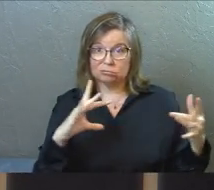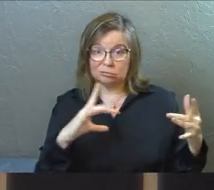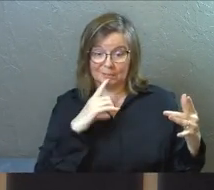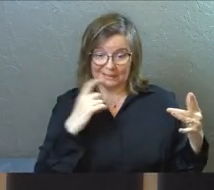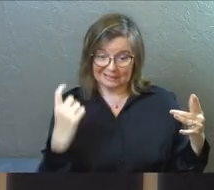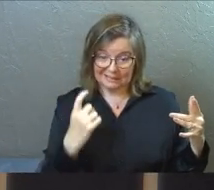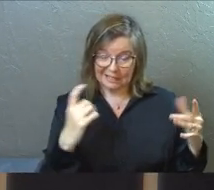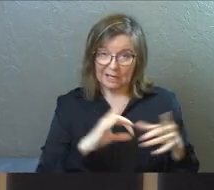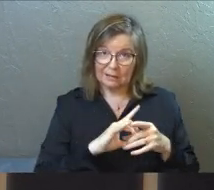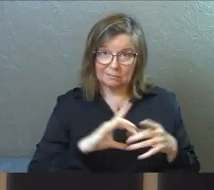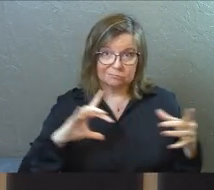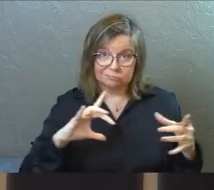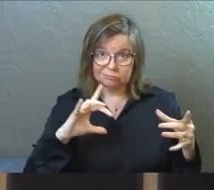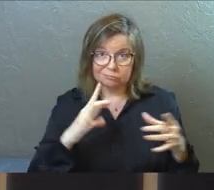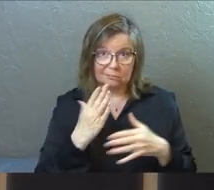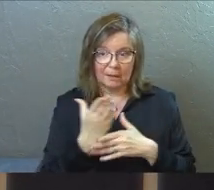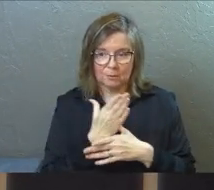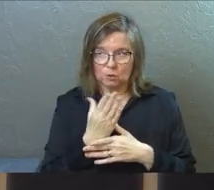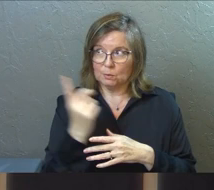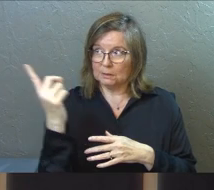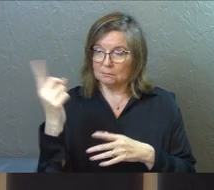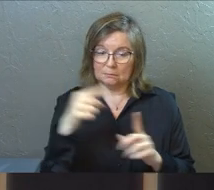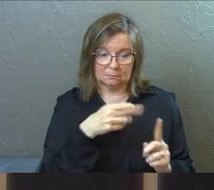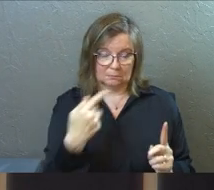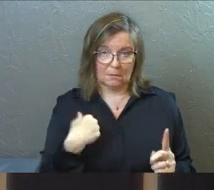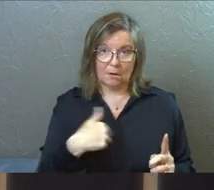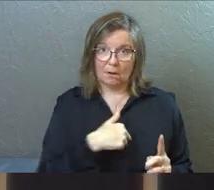sins, there's a brokenness between us and him.